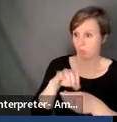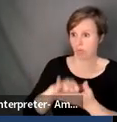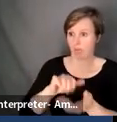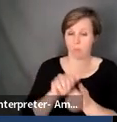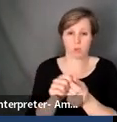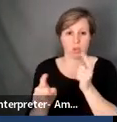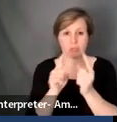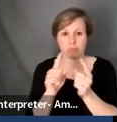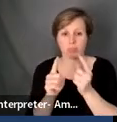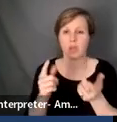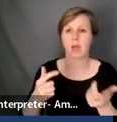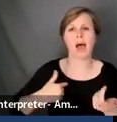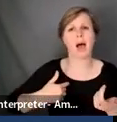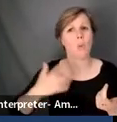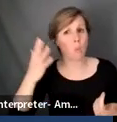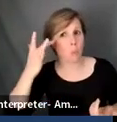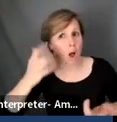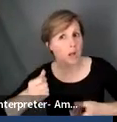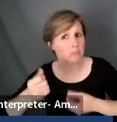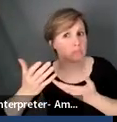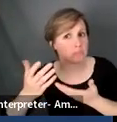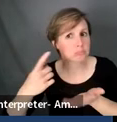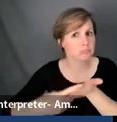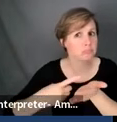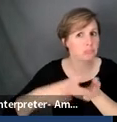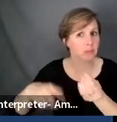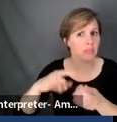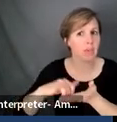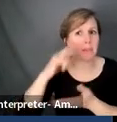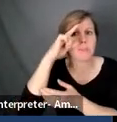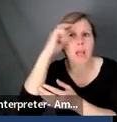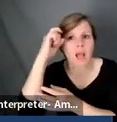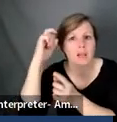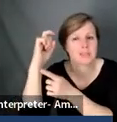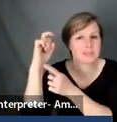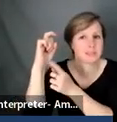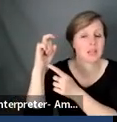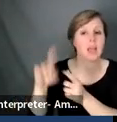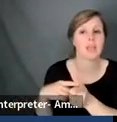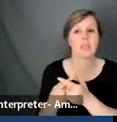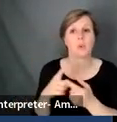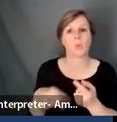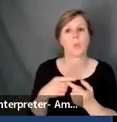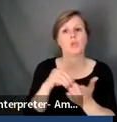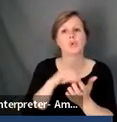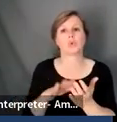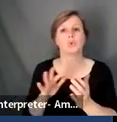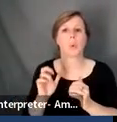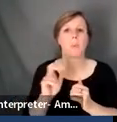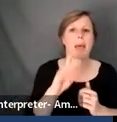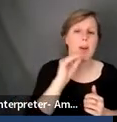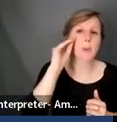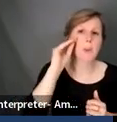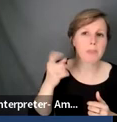conversation because, um, that can be helpful. And then when, uh, our students take these conversations back home, they have a context